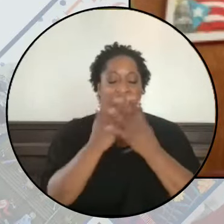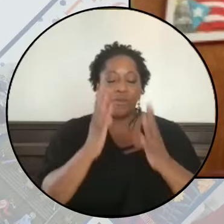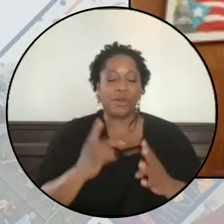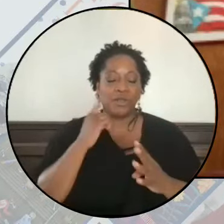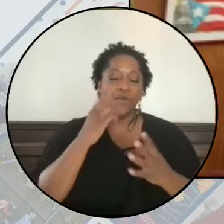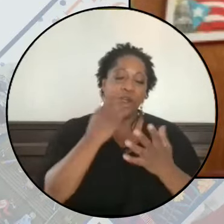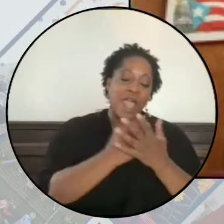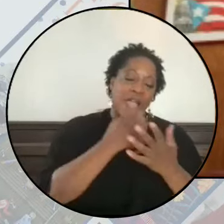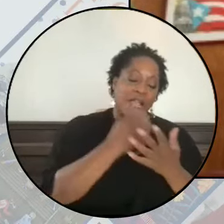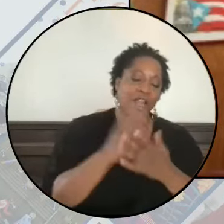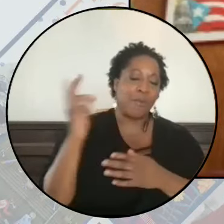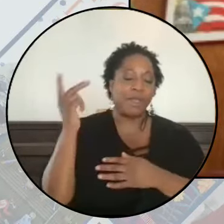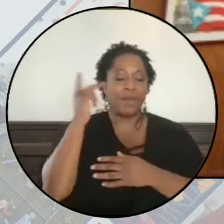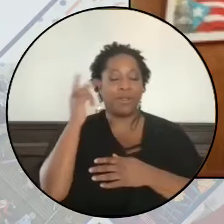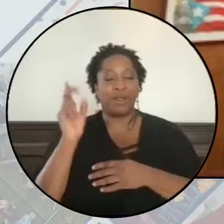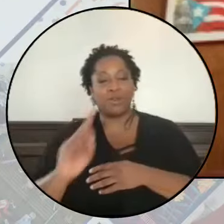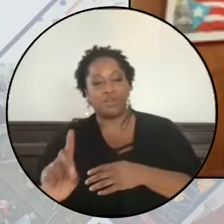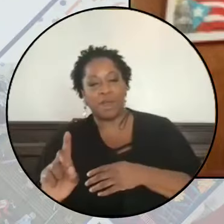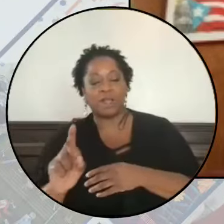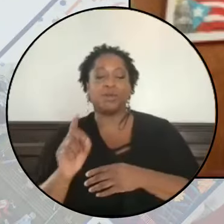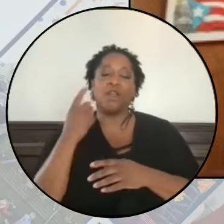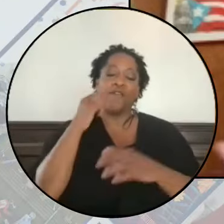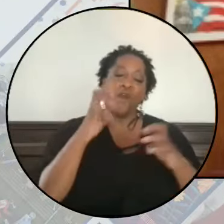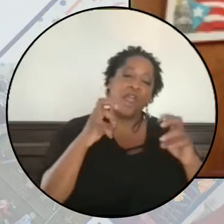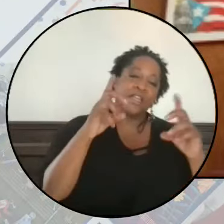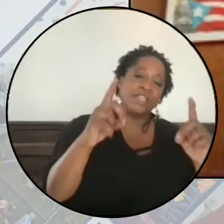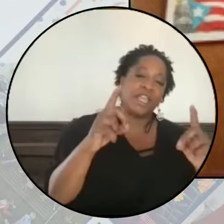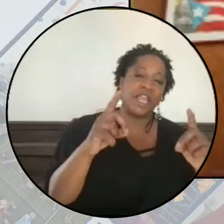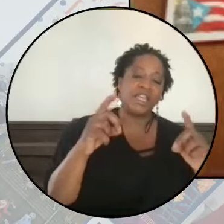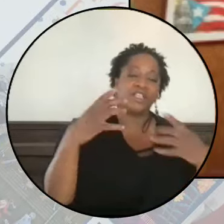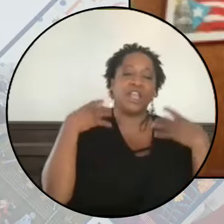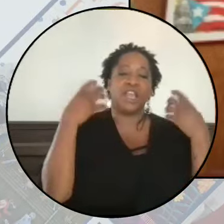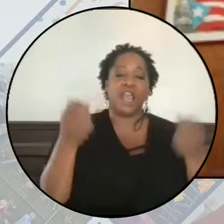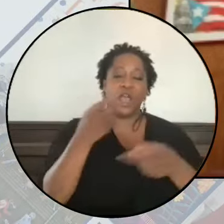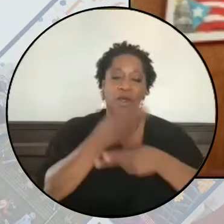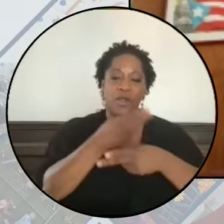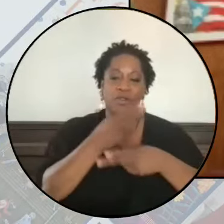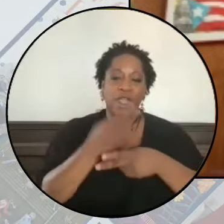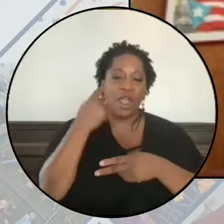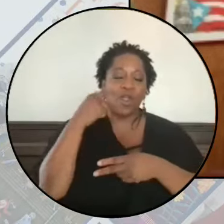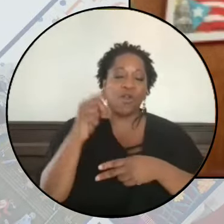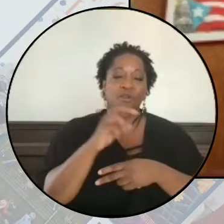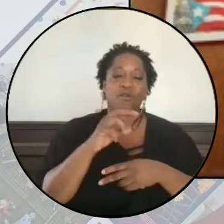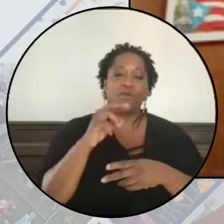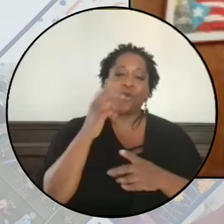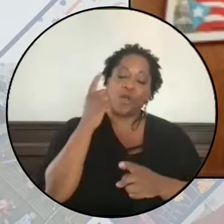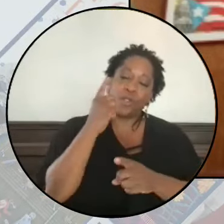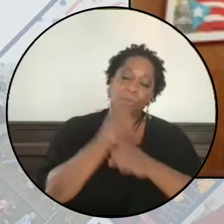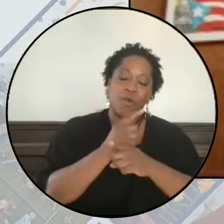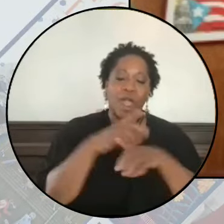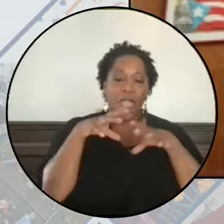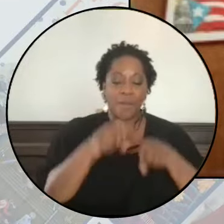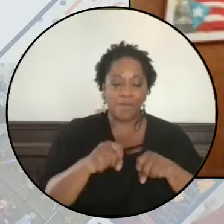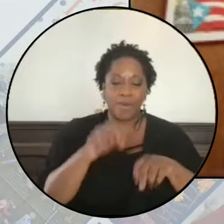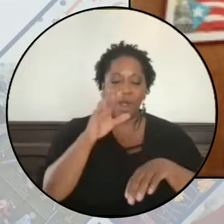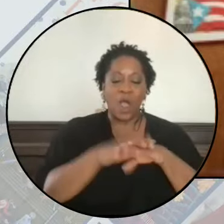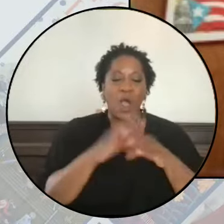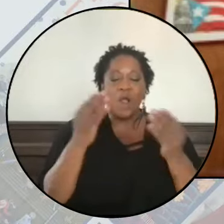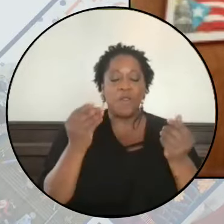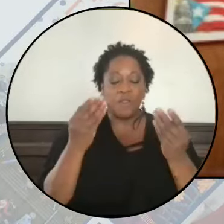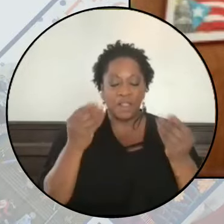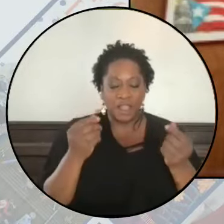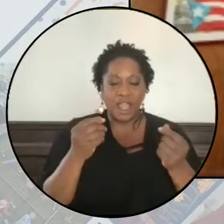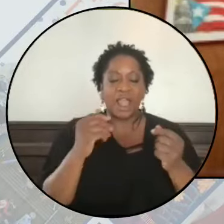economic and political democracy, for education and health care, for right relations to the land, for social